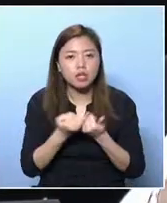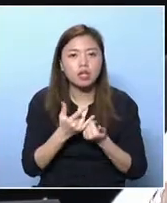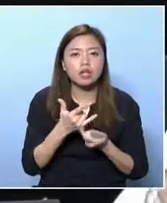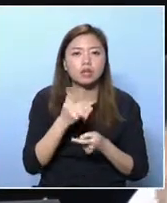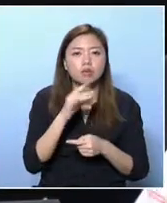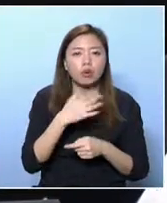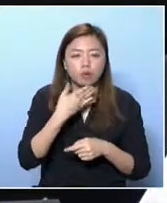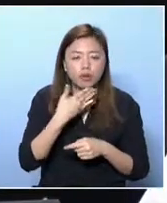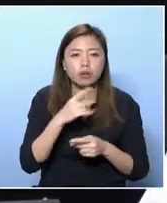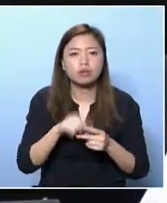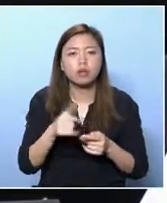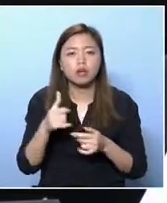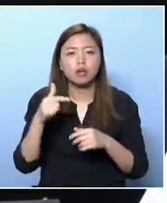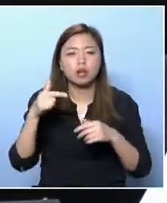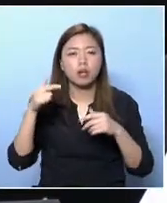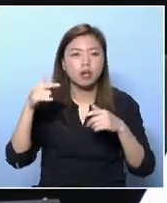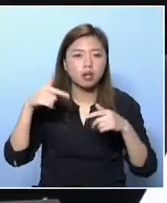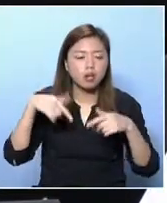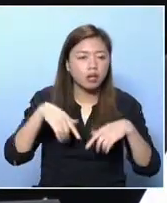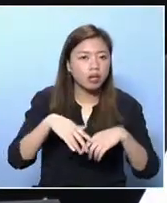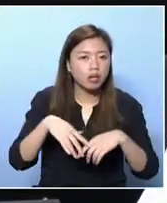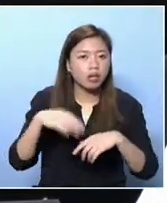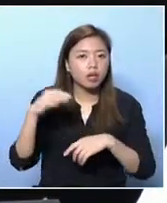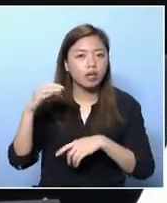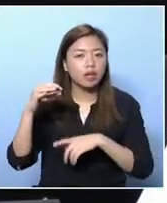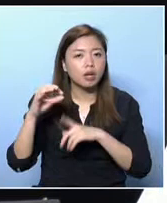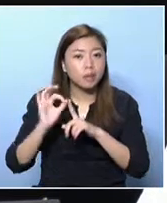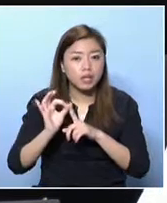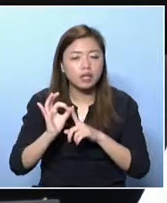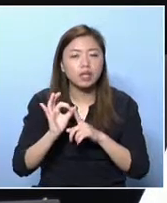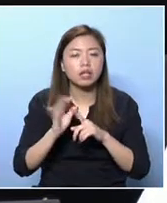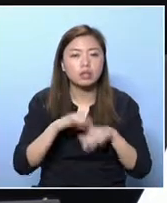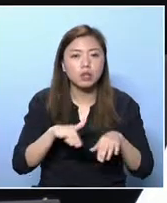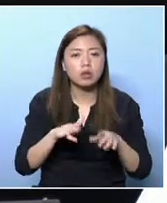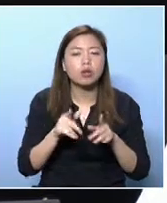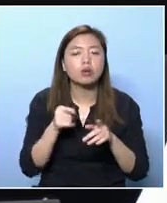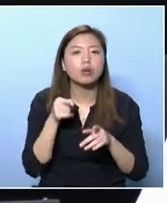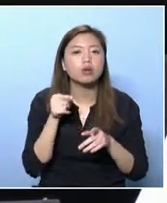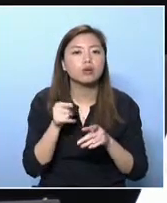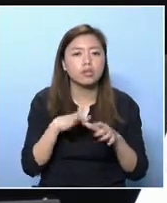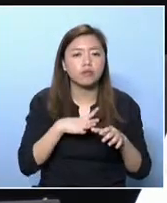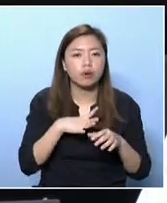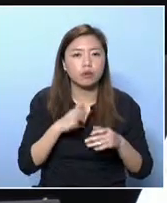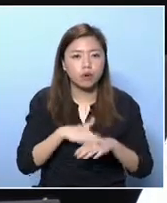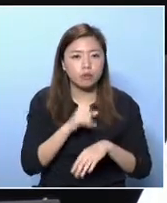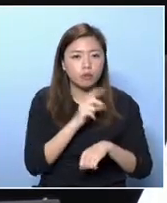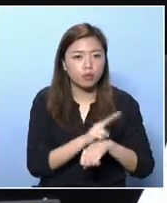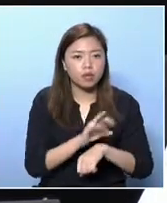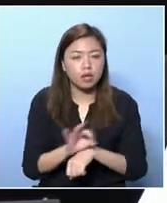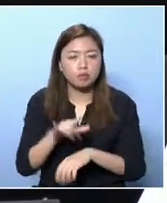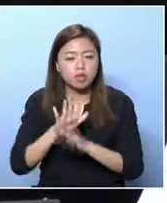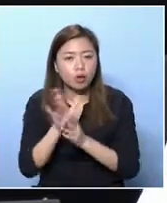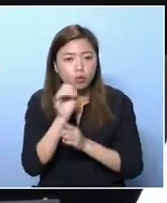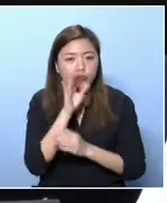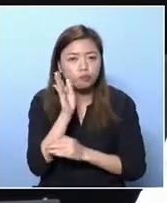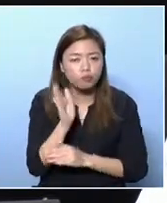Pakistani children and kindergartens, and inclusion. Well, this is not the first time we have